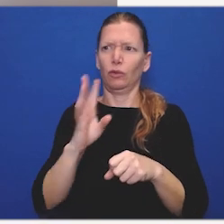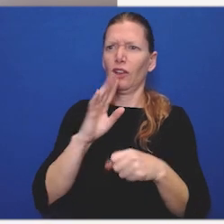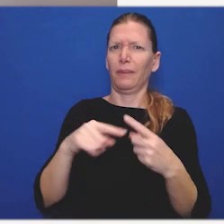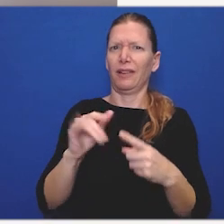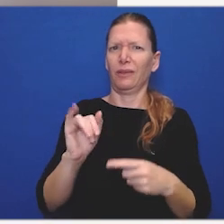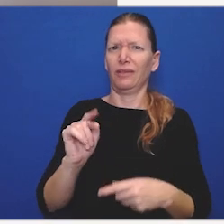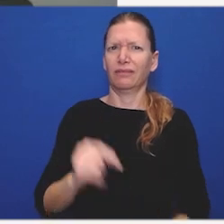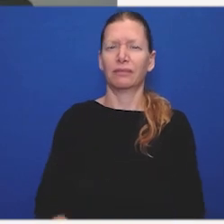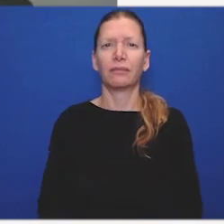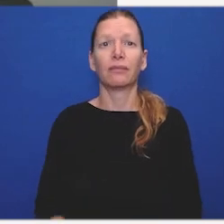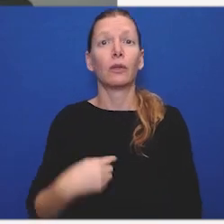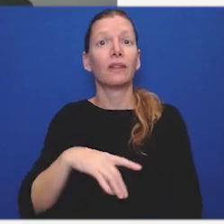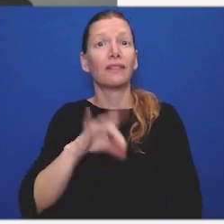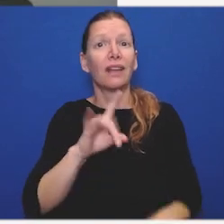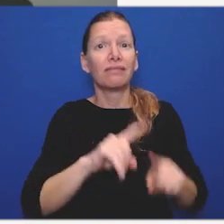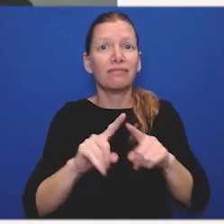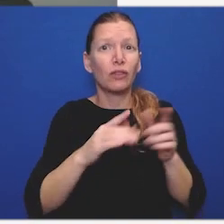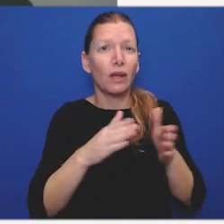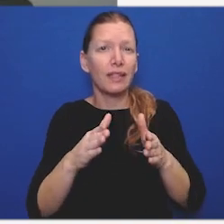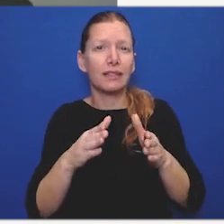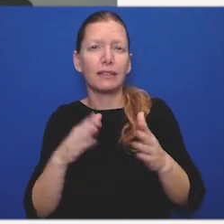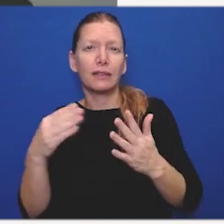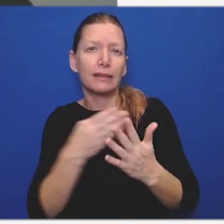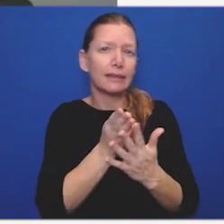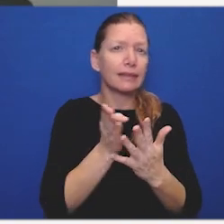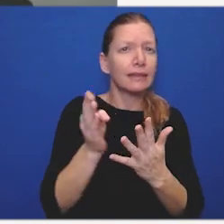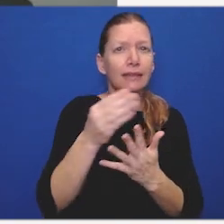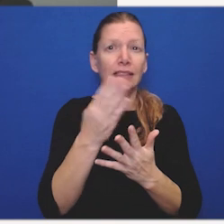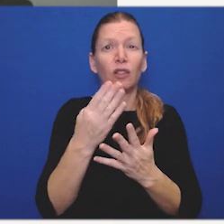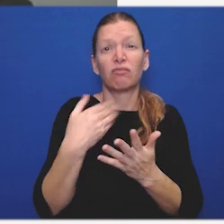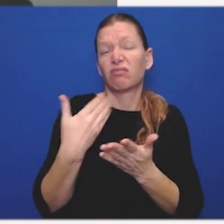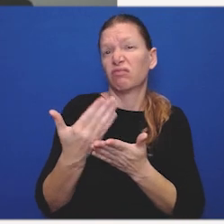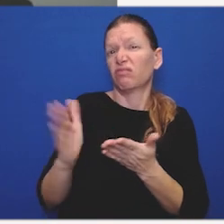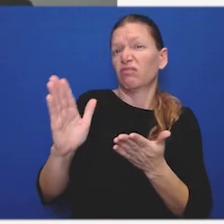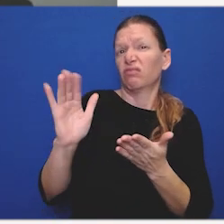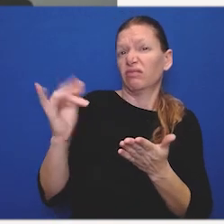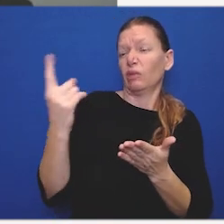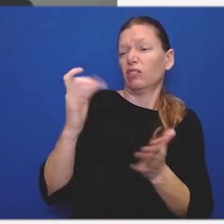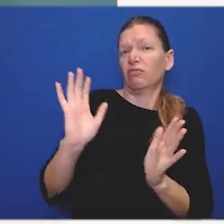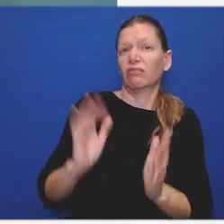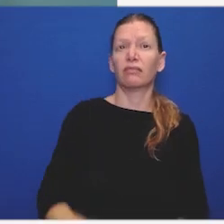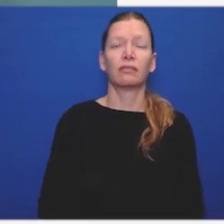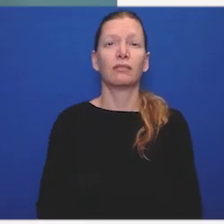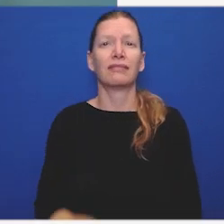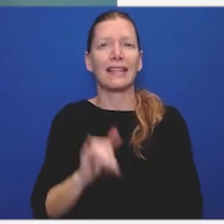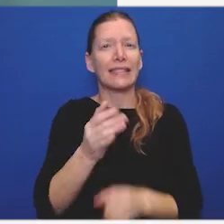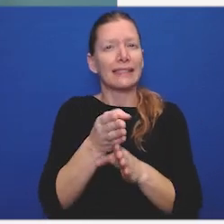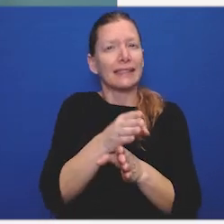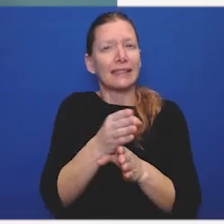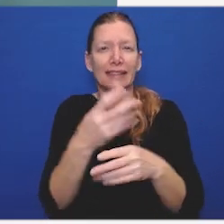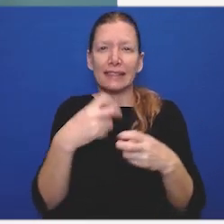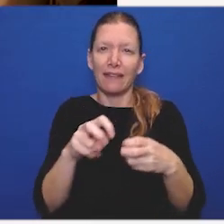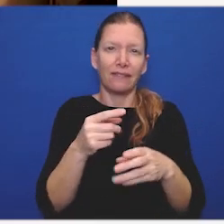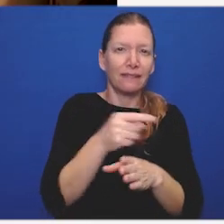capacity to speak about it. And we find ways to move around it but I wish instead that we would just reject the premise of the question. That line is hard to